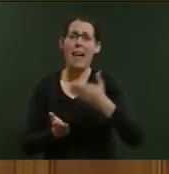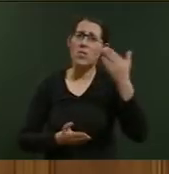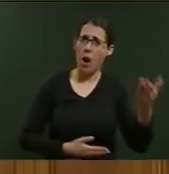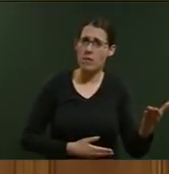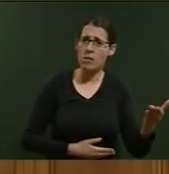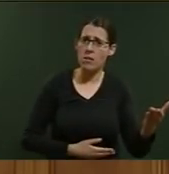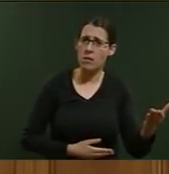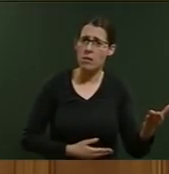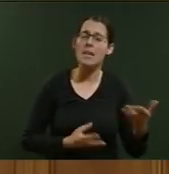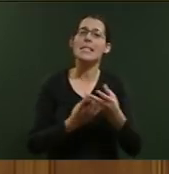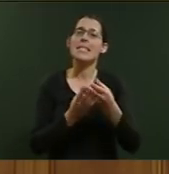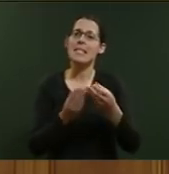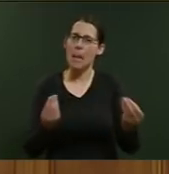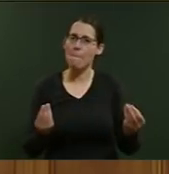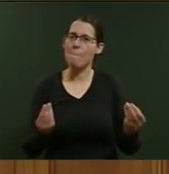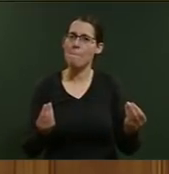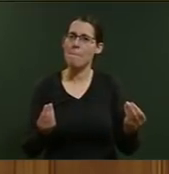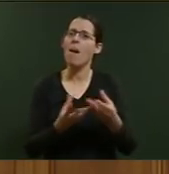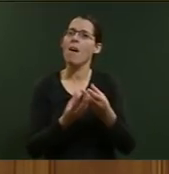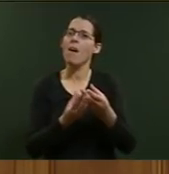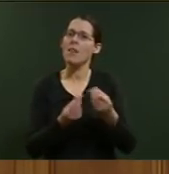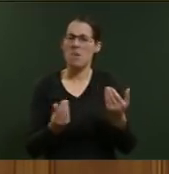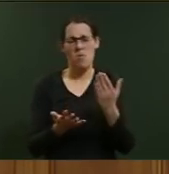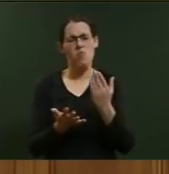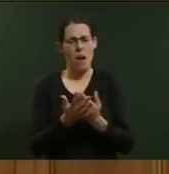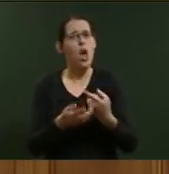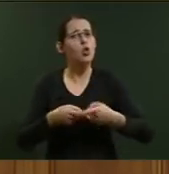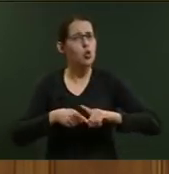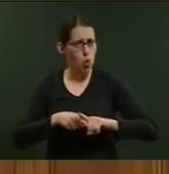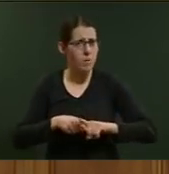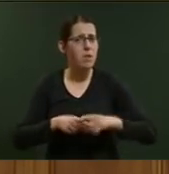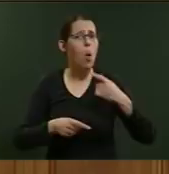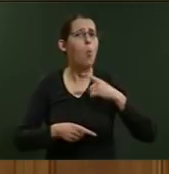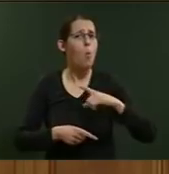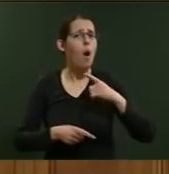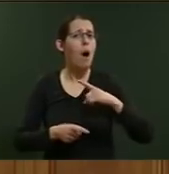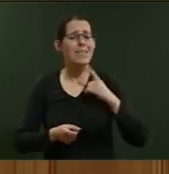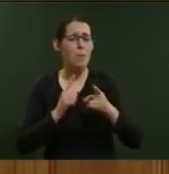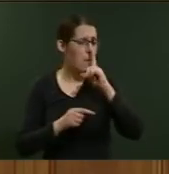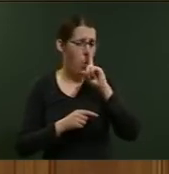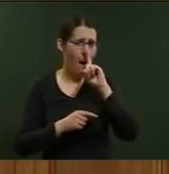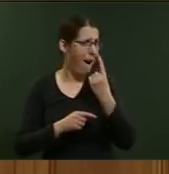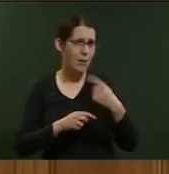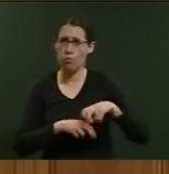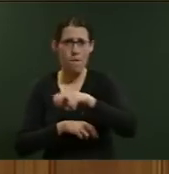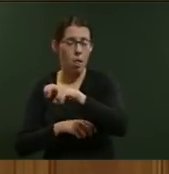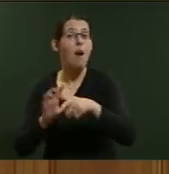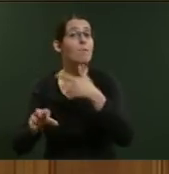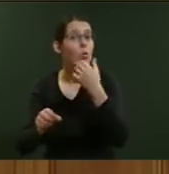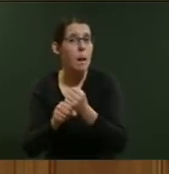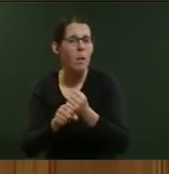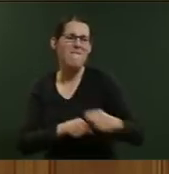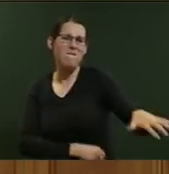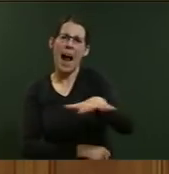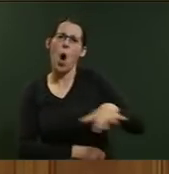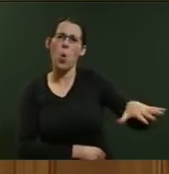that there are some real excuses why sometimes people can't travel. Like whānau,